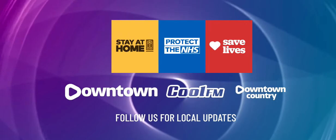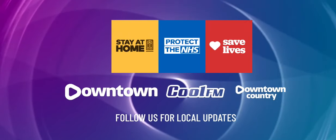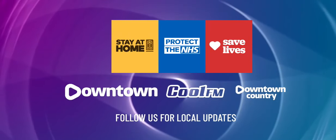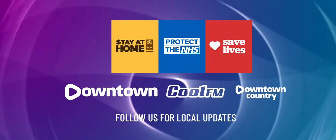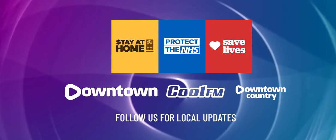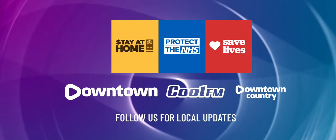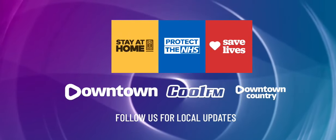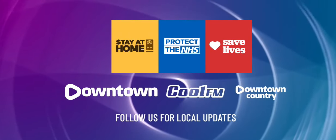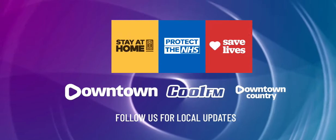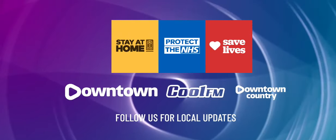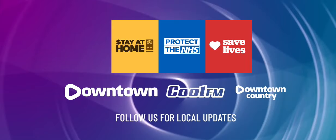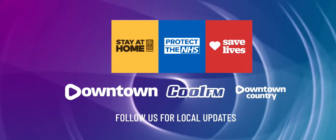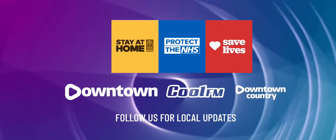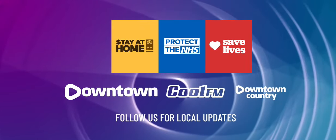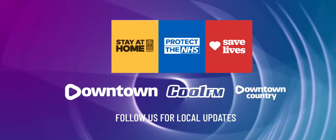So you